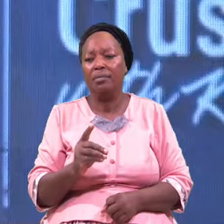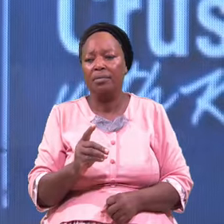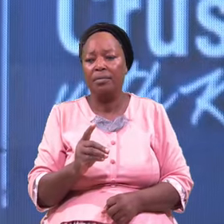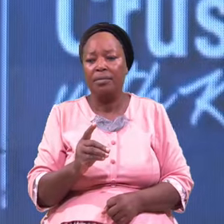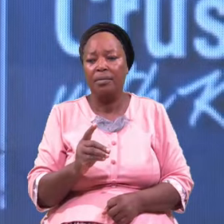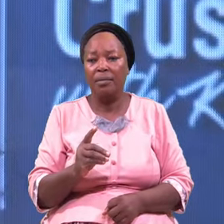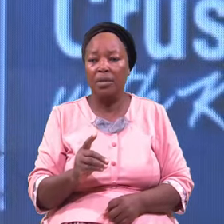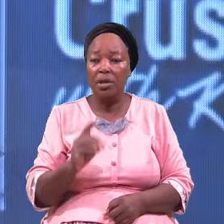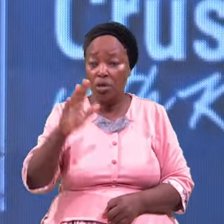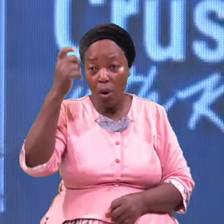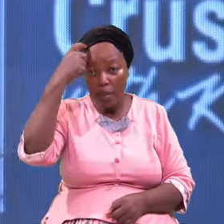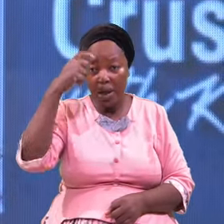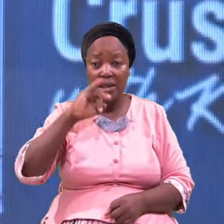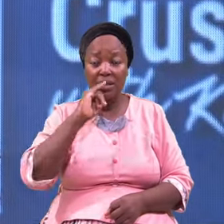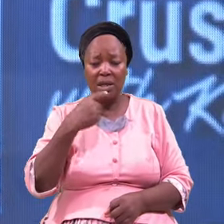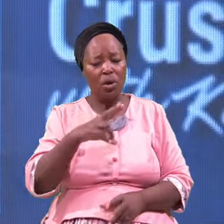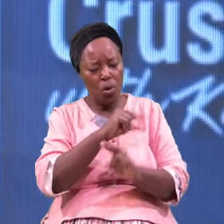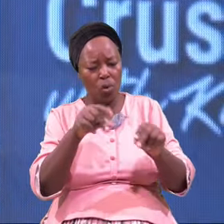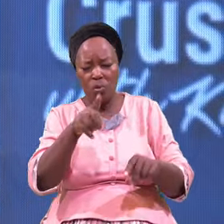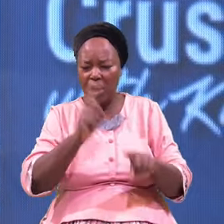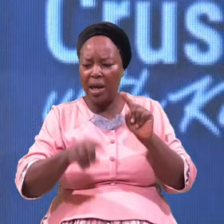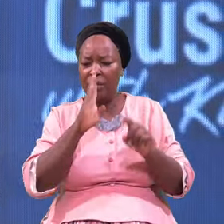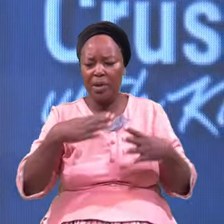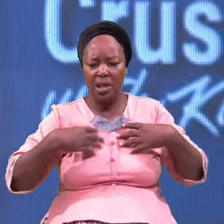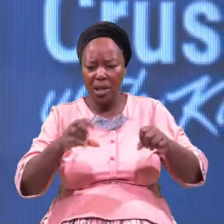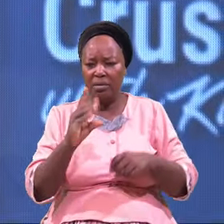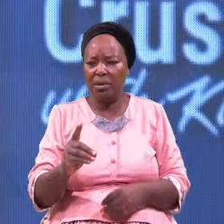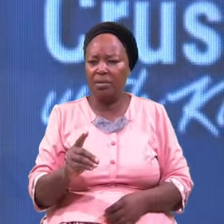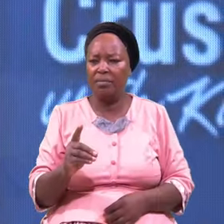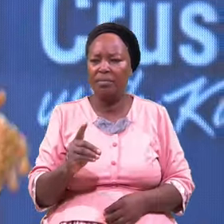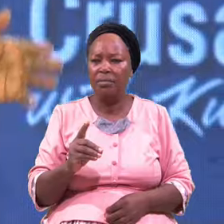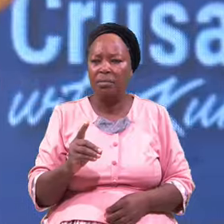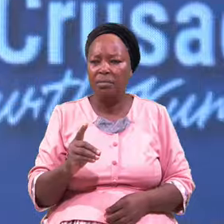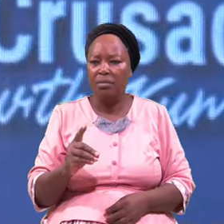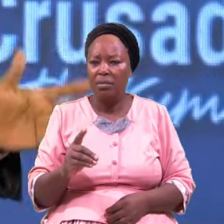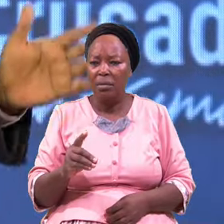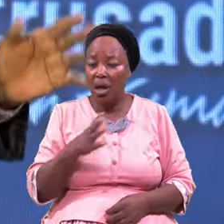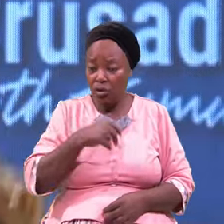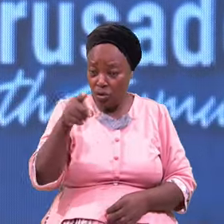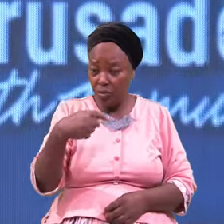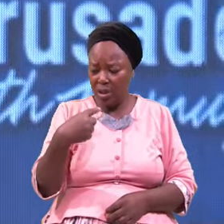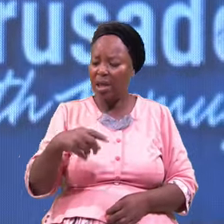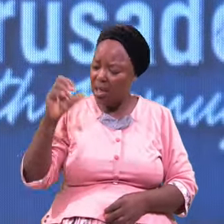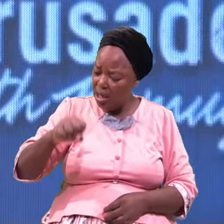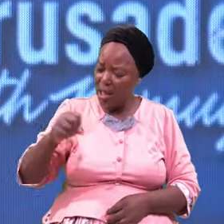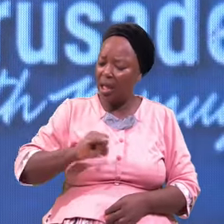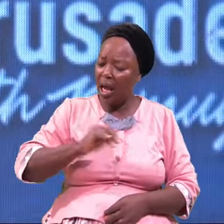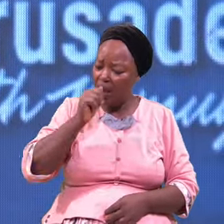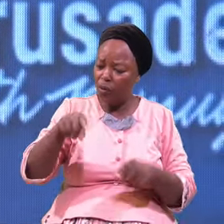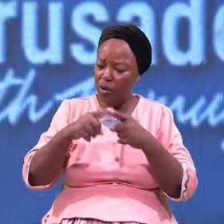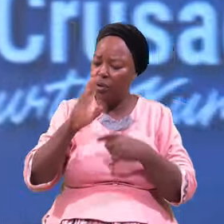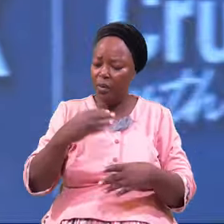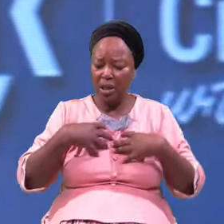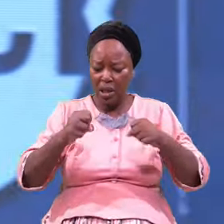Your Mind Is Saying No You Will Not Be Healed You Say Yes I Will Be Healed